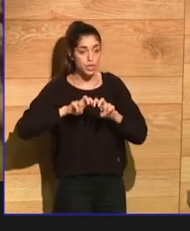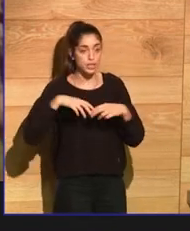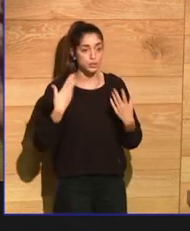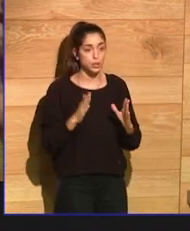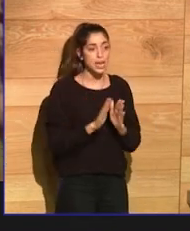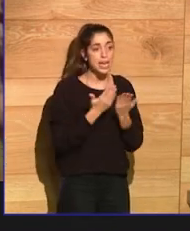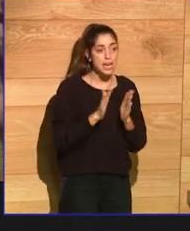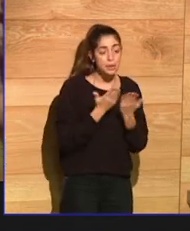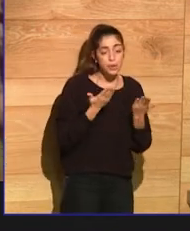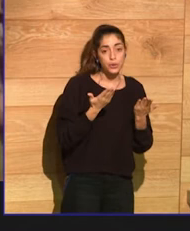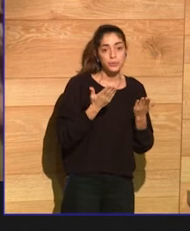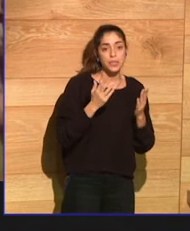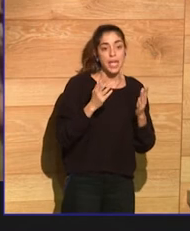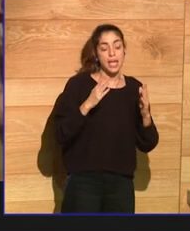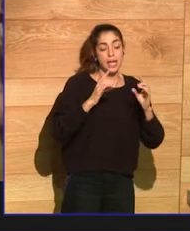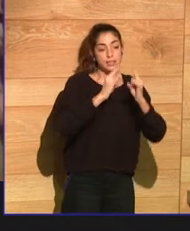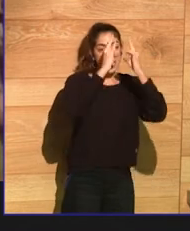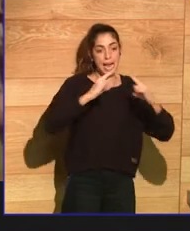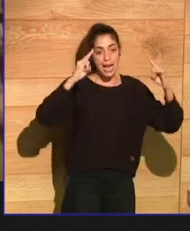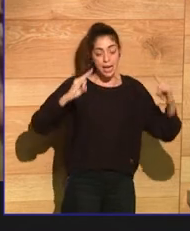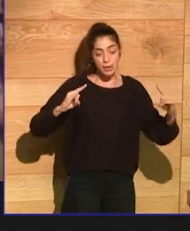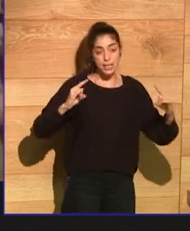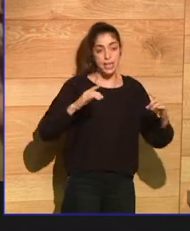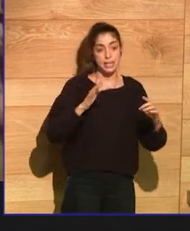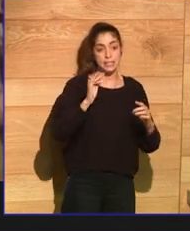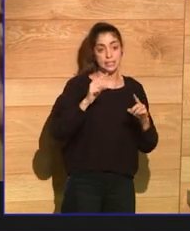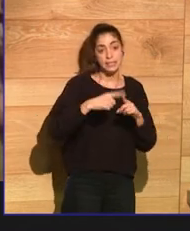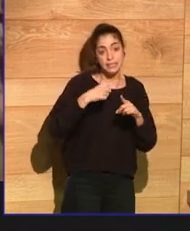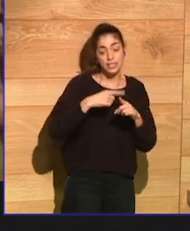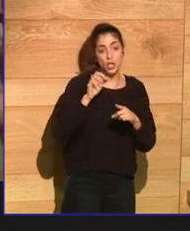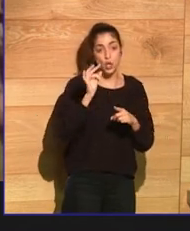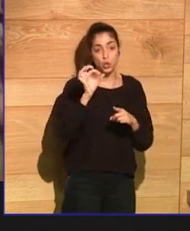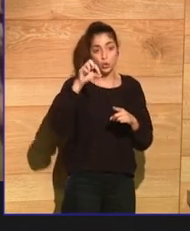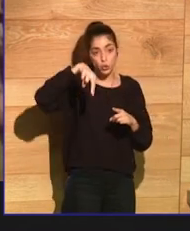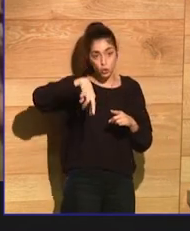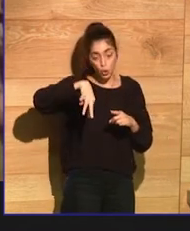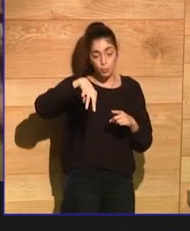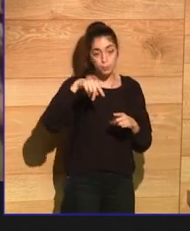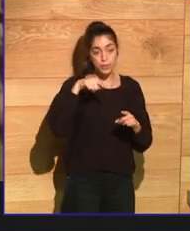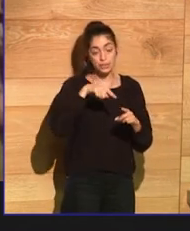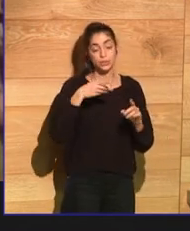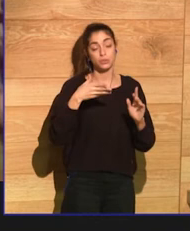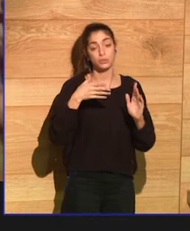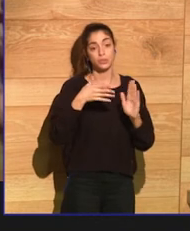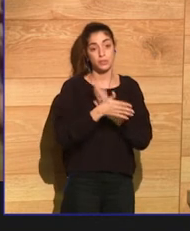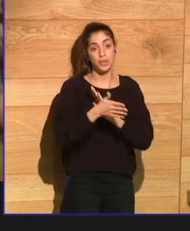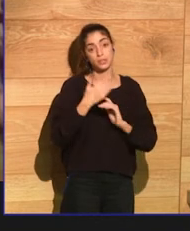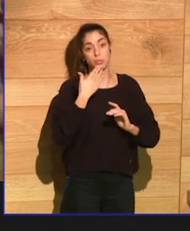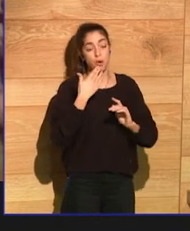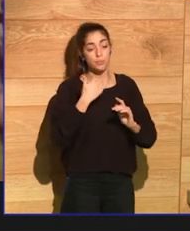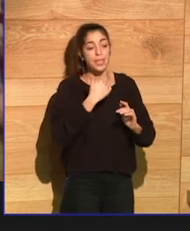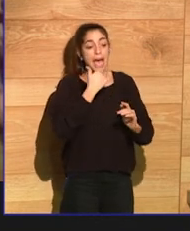book that kind of provides people with a framework, Mao's Little Red Book, that provides them with a kind of justification